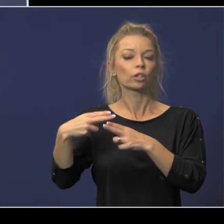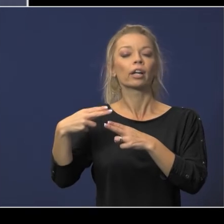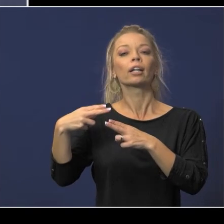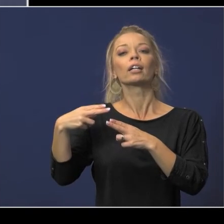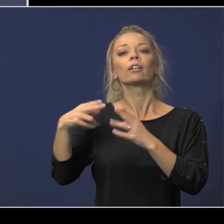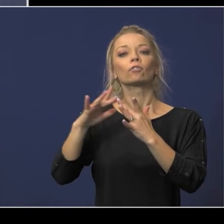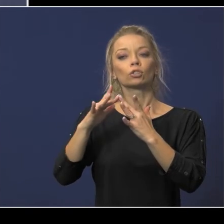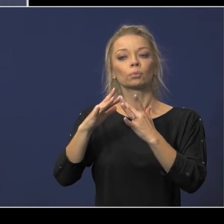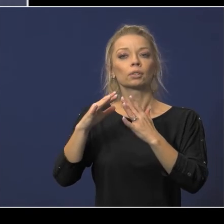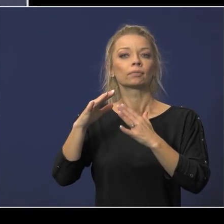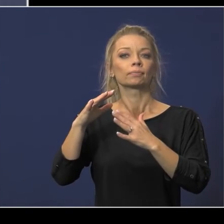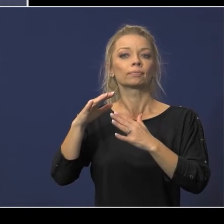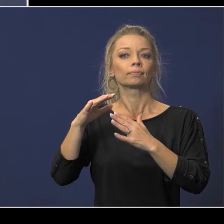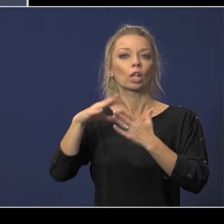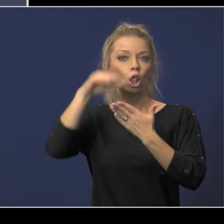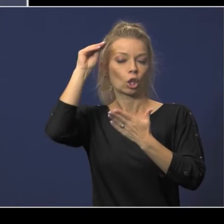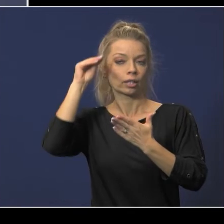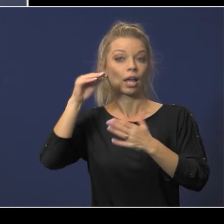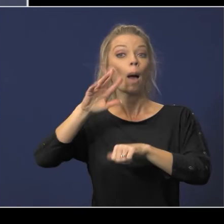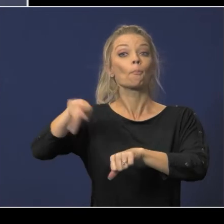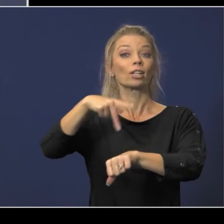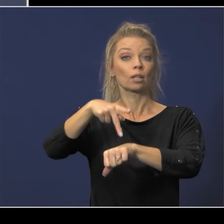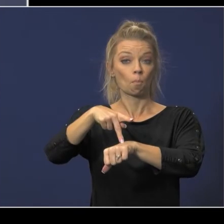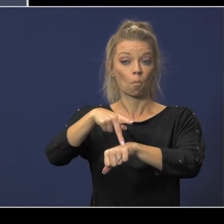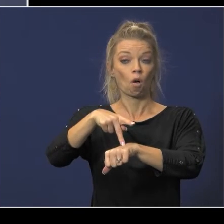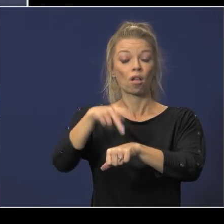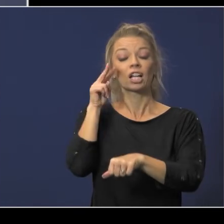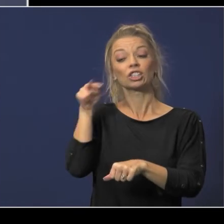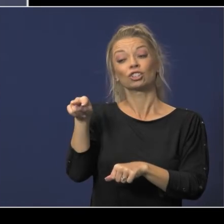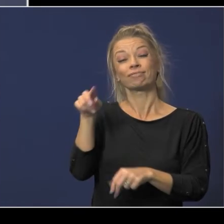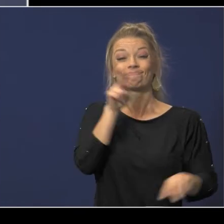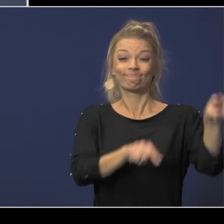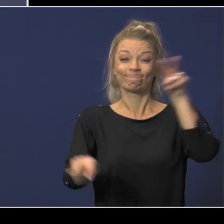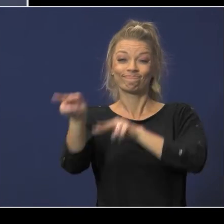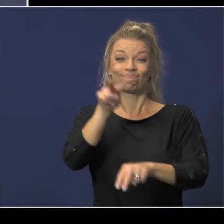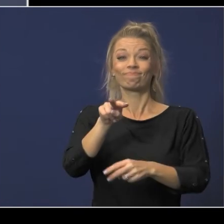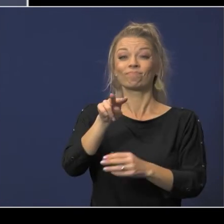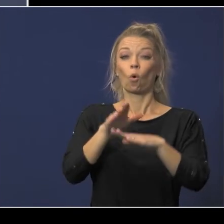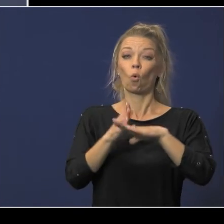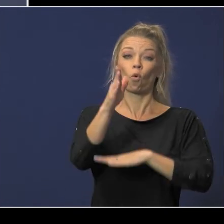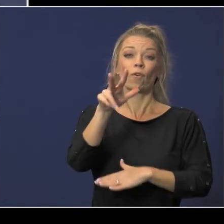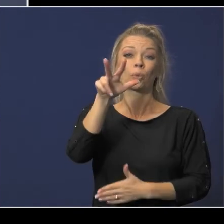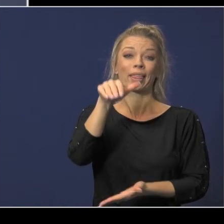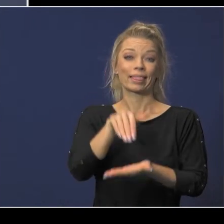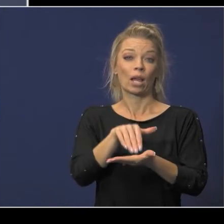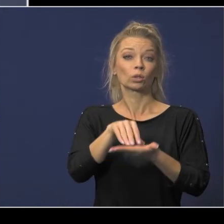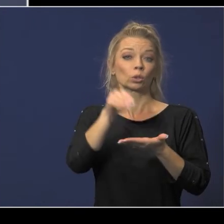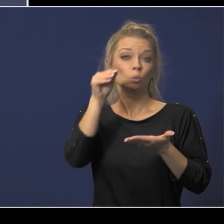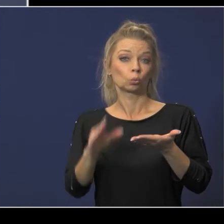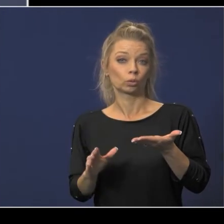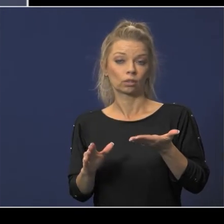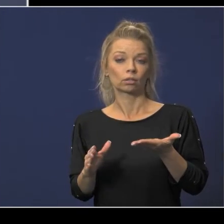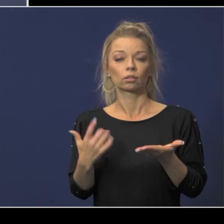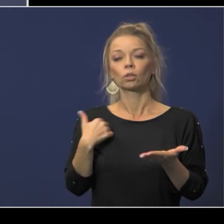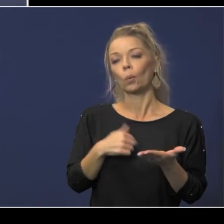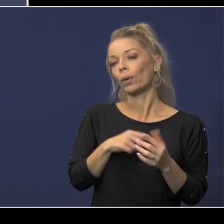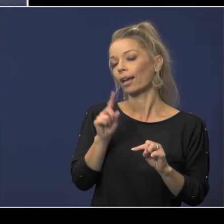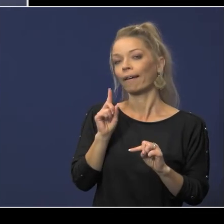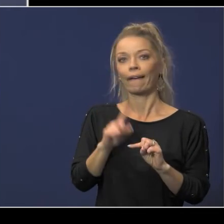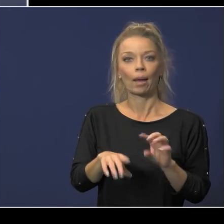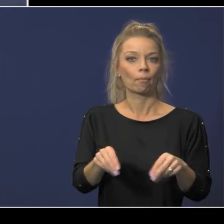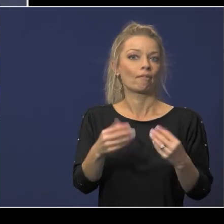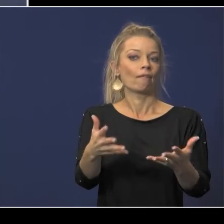elementary principal overseeing over 3 000 students so we could not have provided this this option